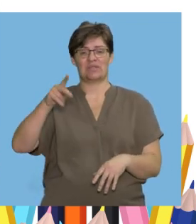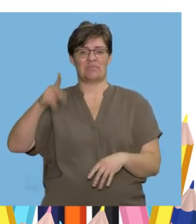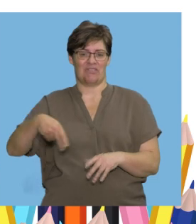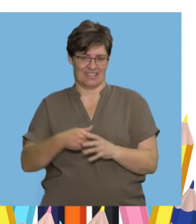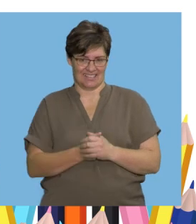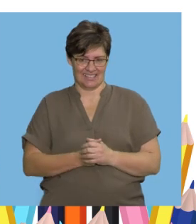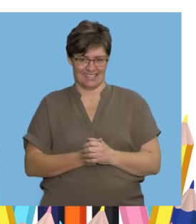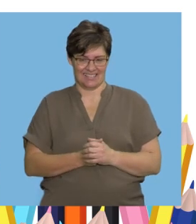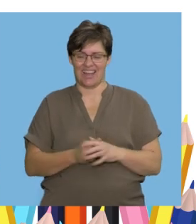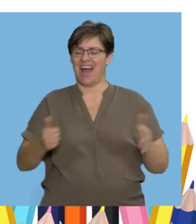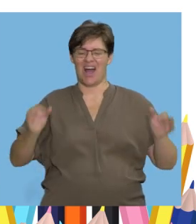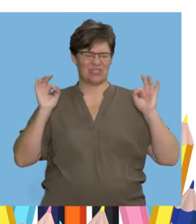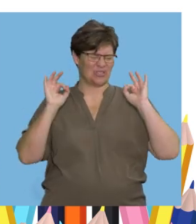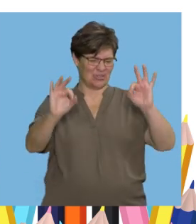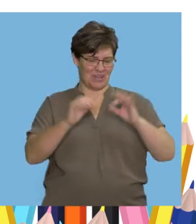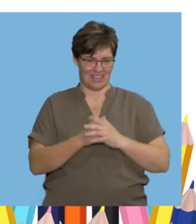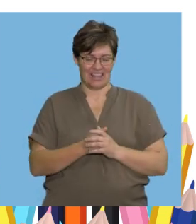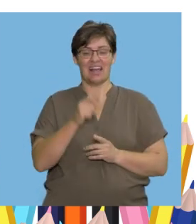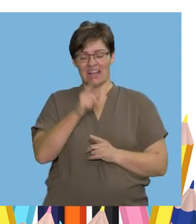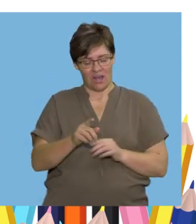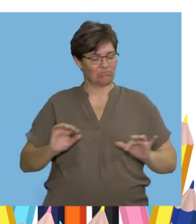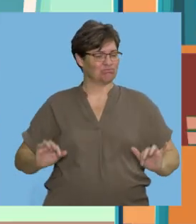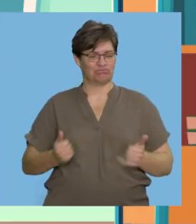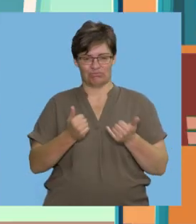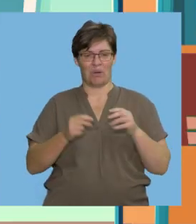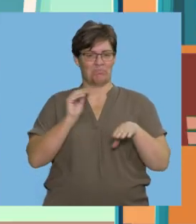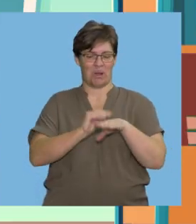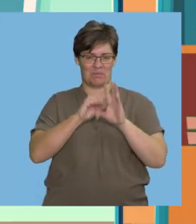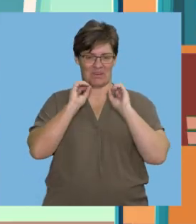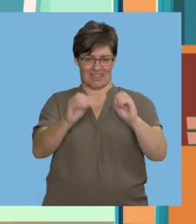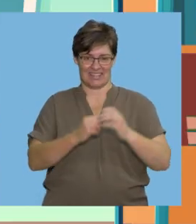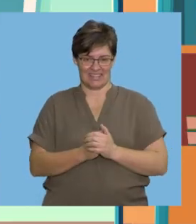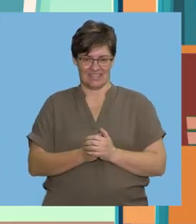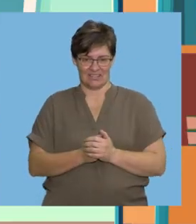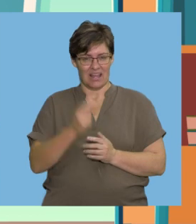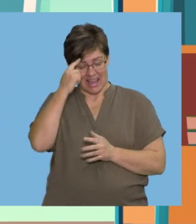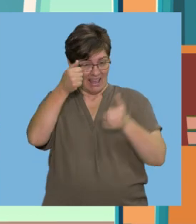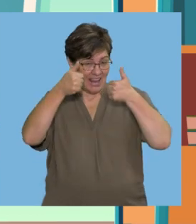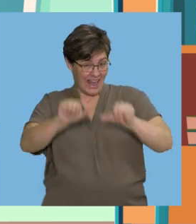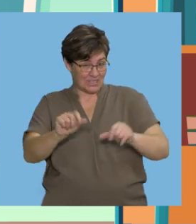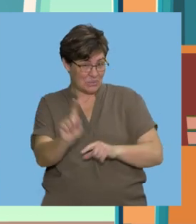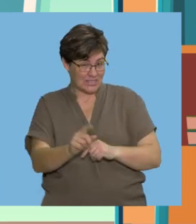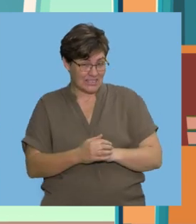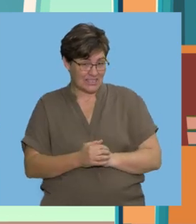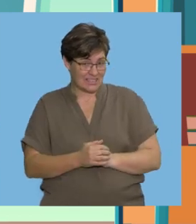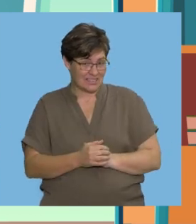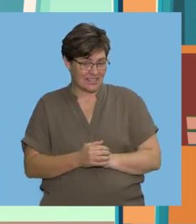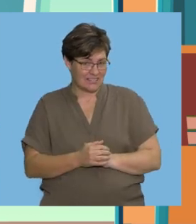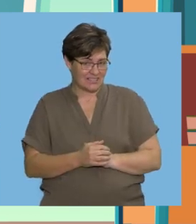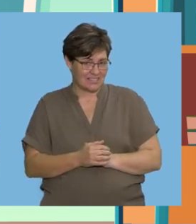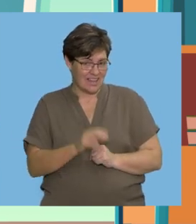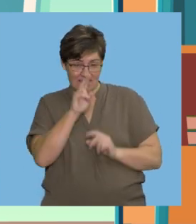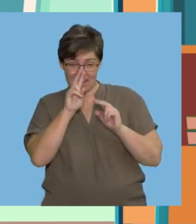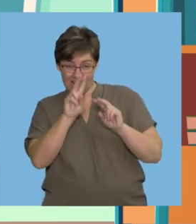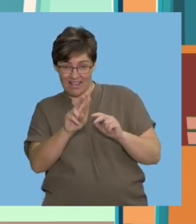Scratch It's pitch perfect Super That went off without a hitch Can you guess the next one?